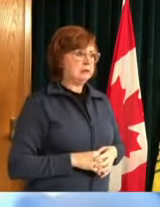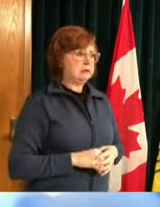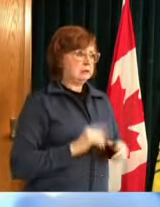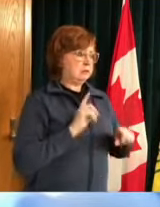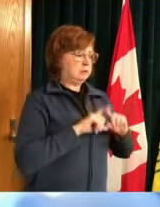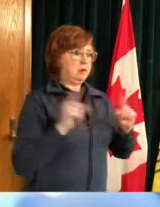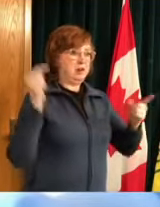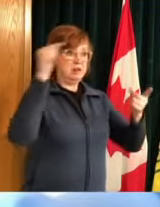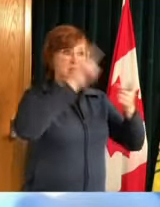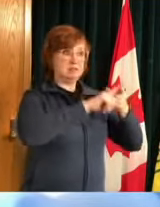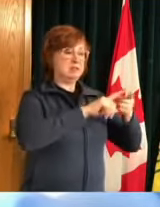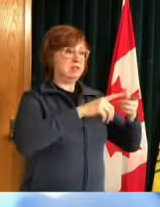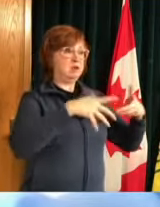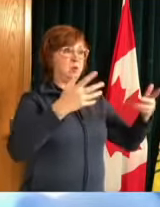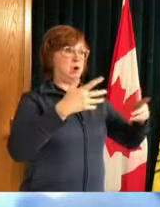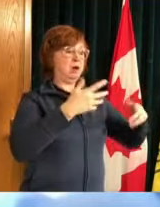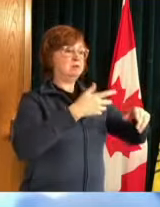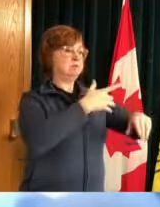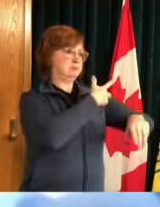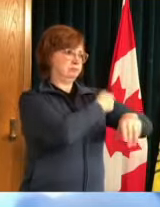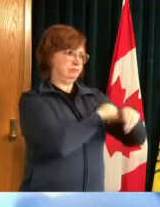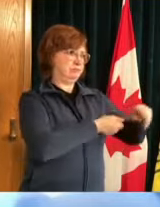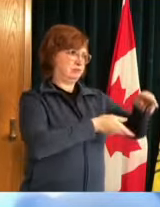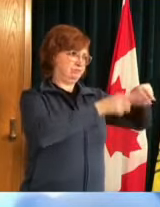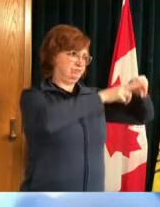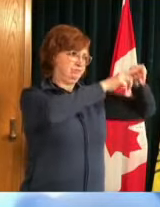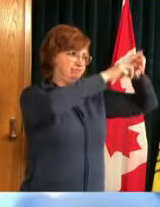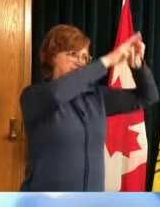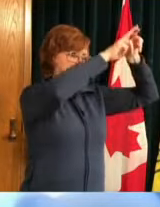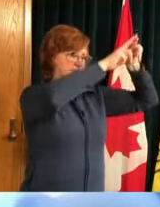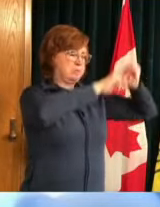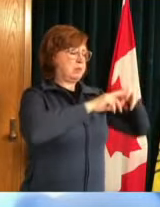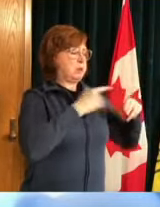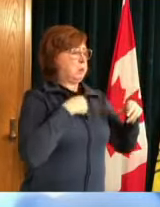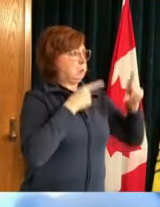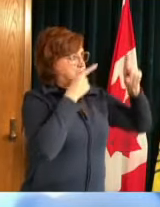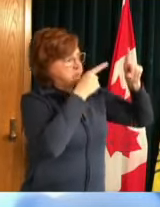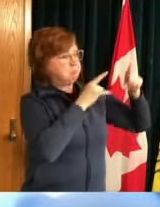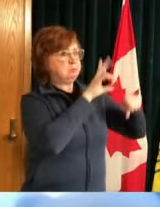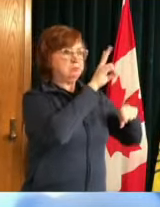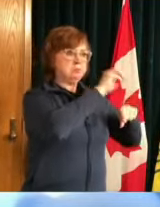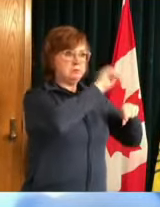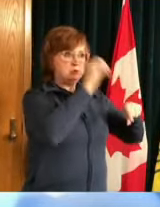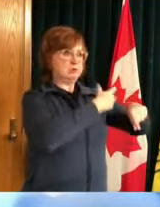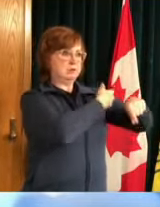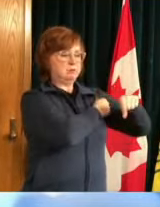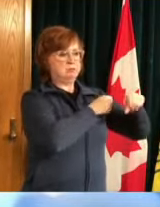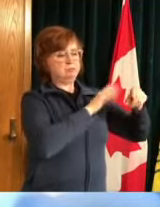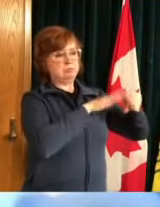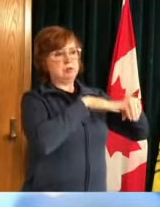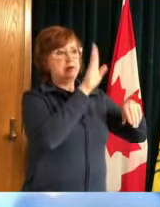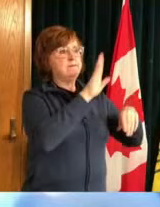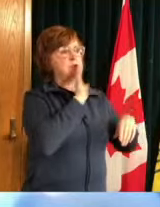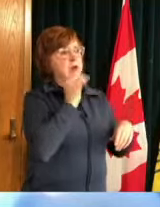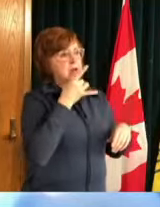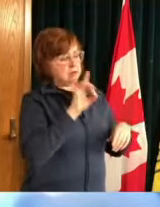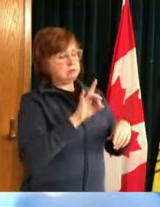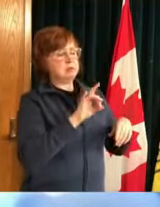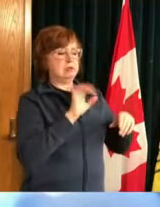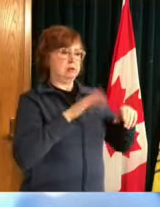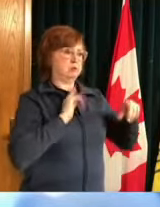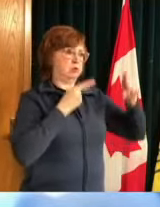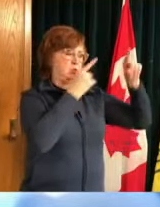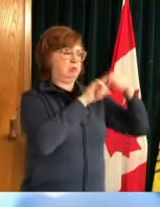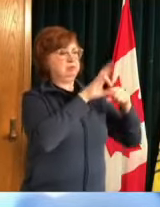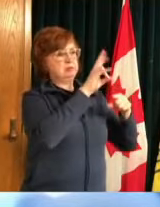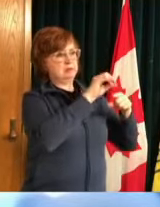as high as we can get 70 percent 80 percent for all persons 18 and older and we see our numbers declining and our